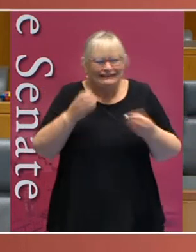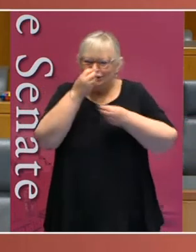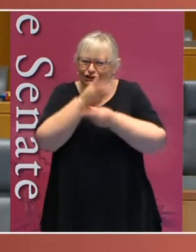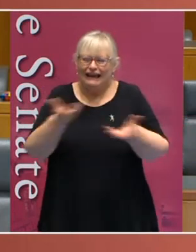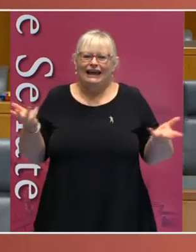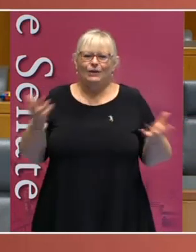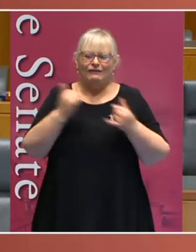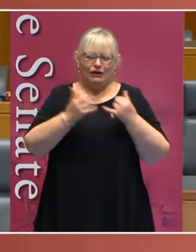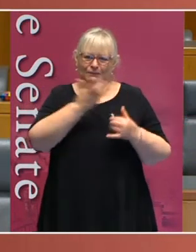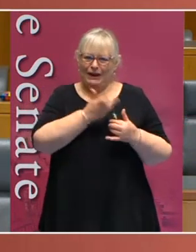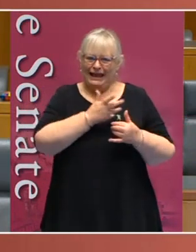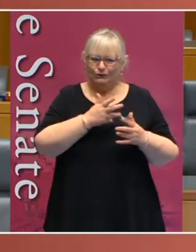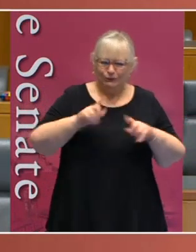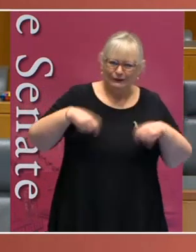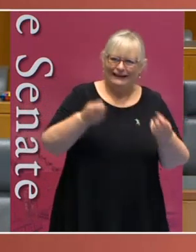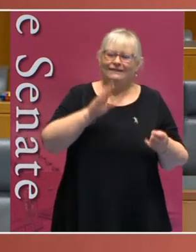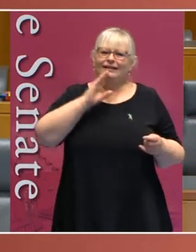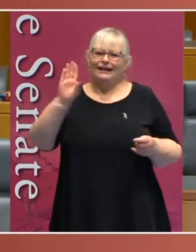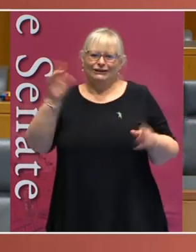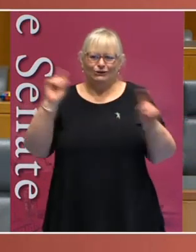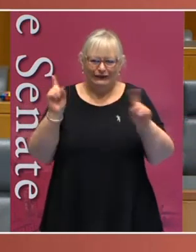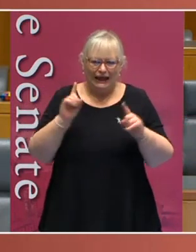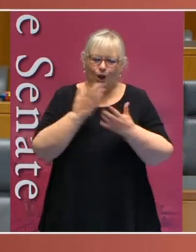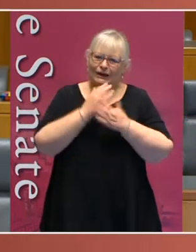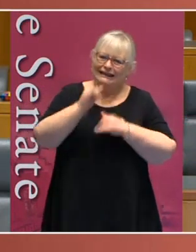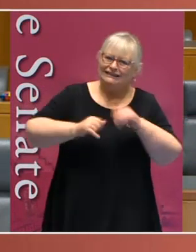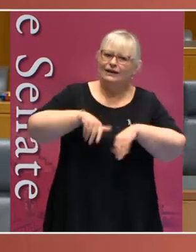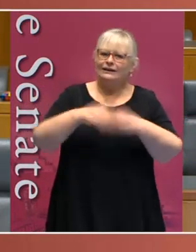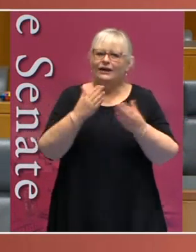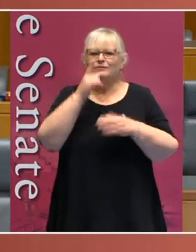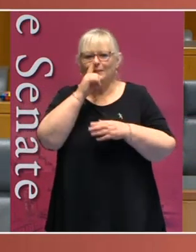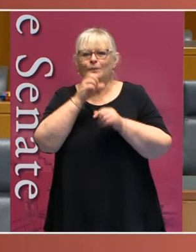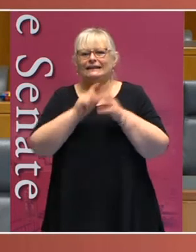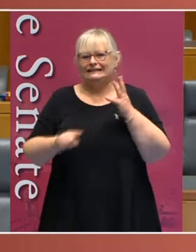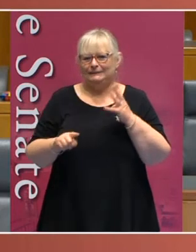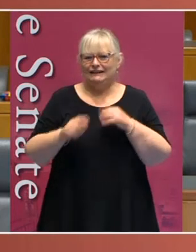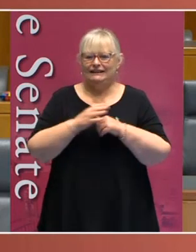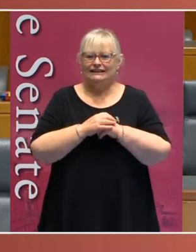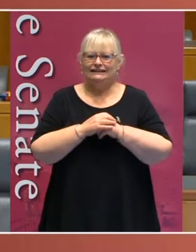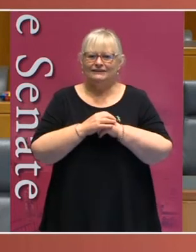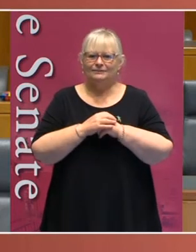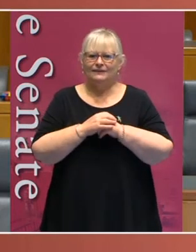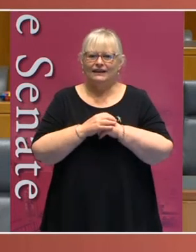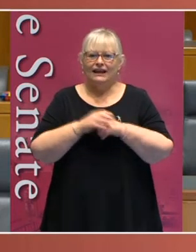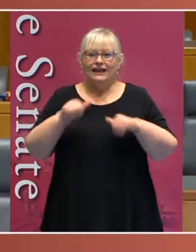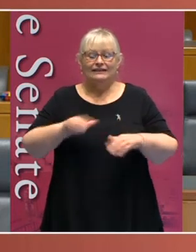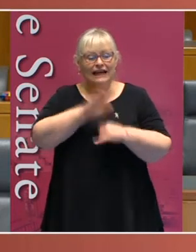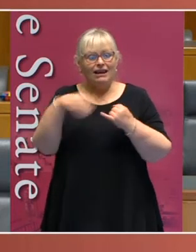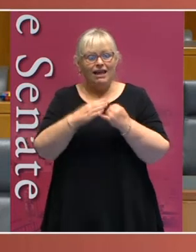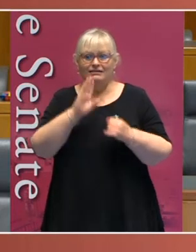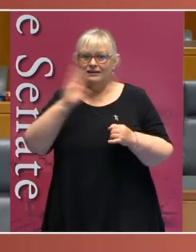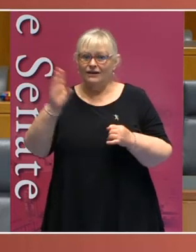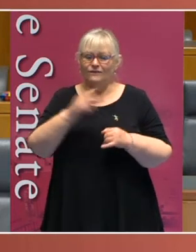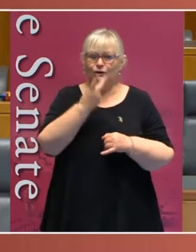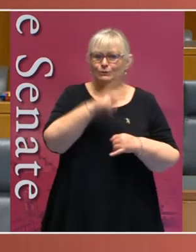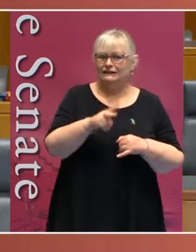privileged to have been able to deliver this lecture today on International Day of People with Disabilities. This has been our last lecture in our